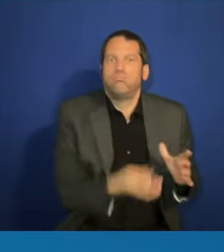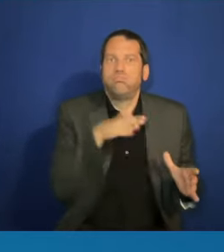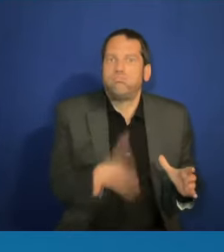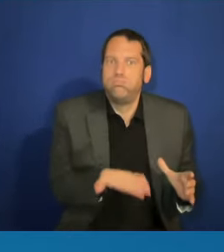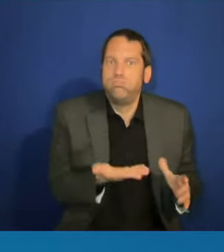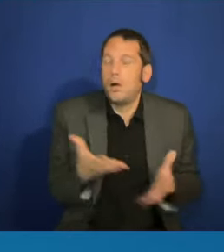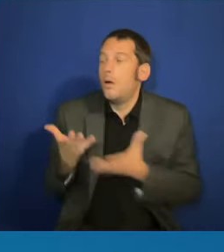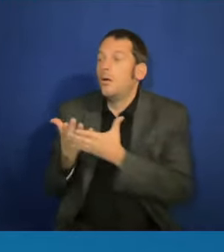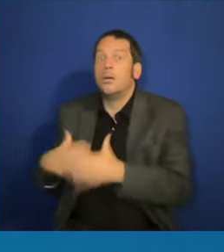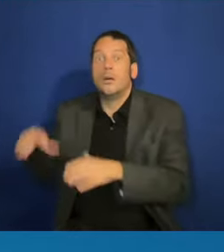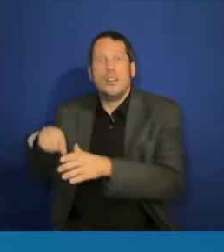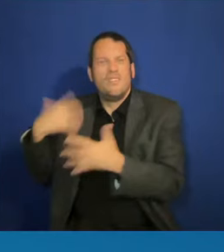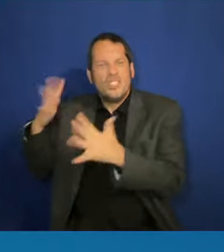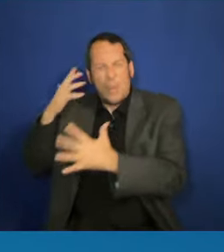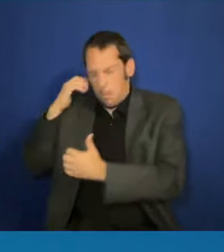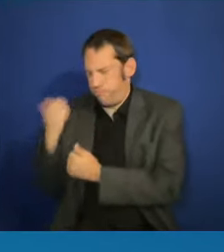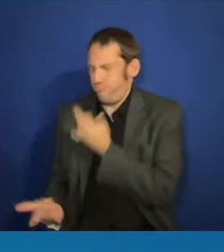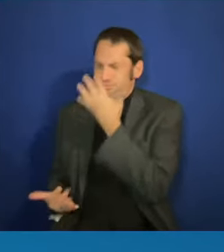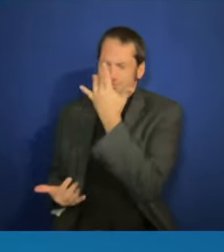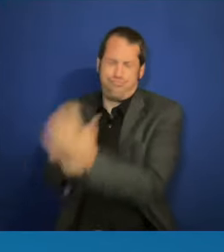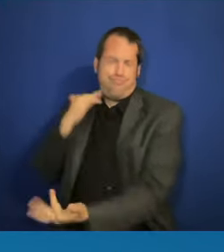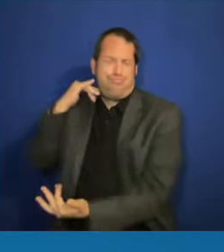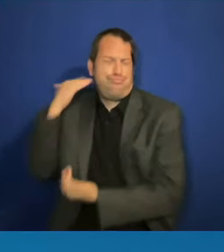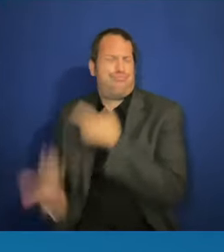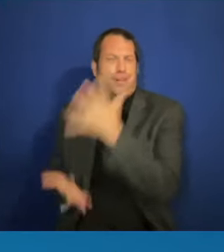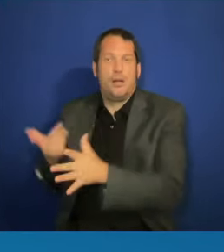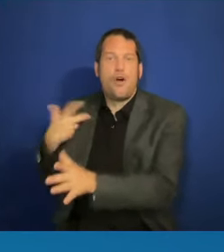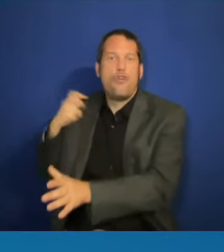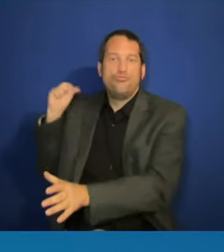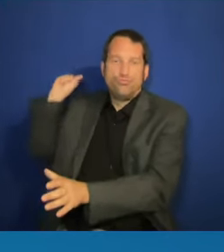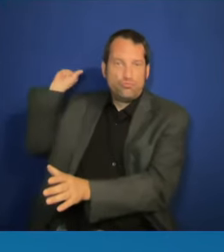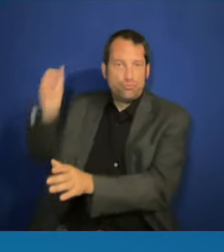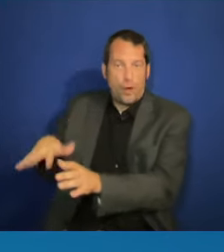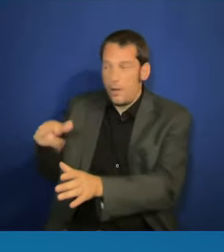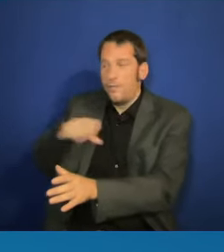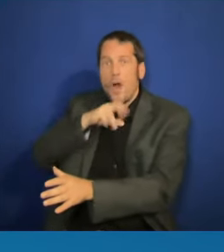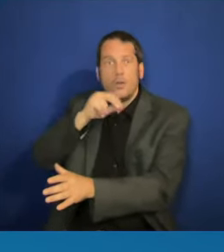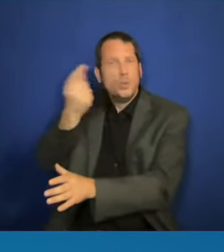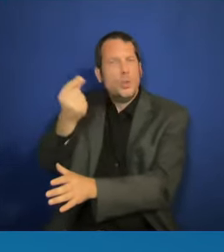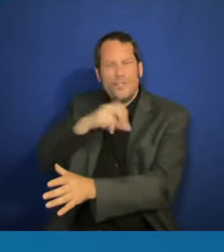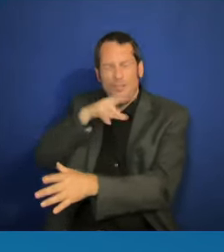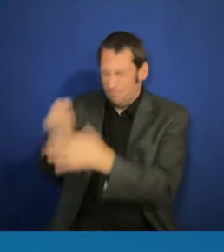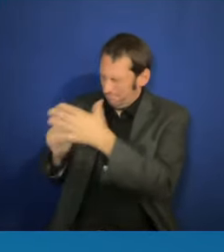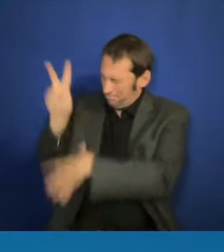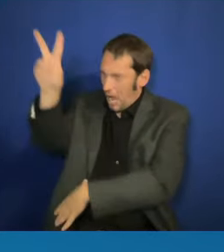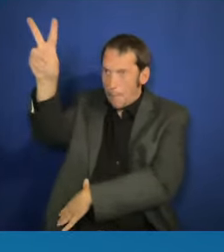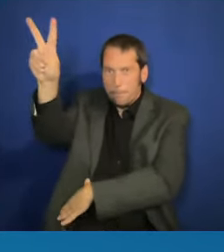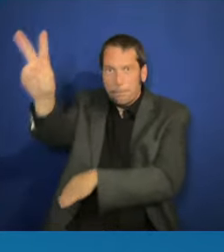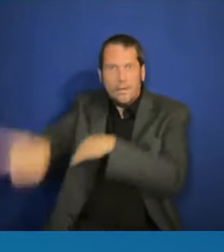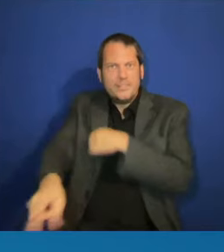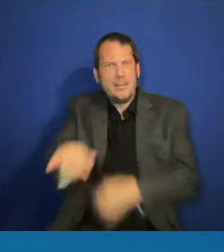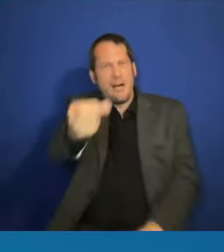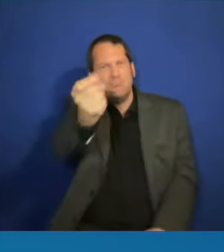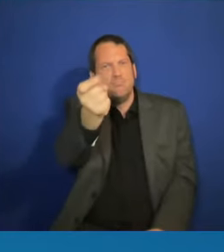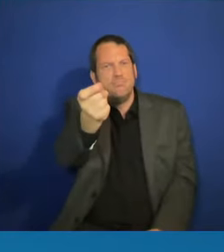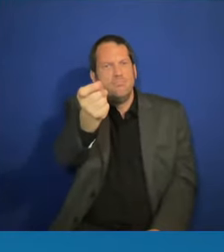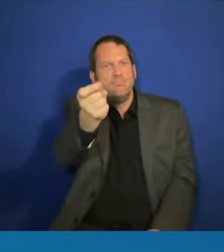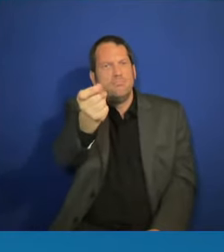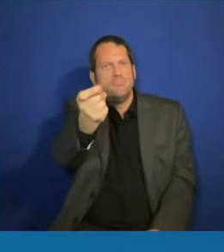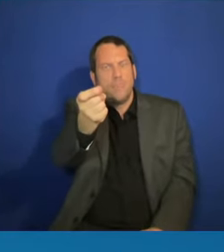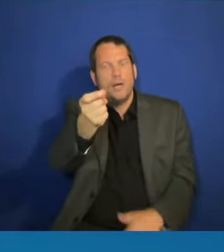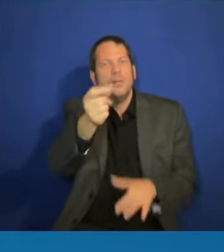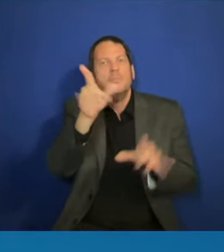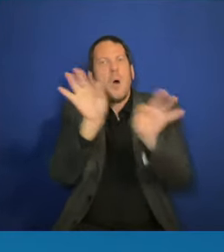drop the frog in it. It'll jump right out. Let's not be that first frog. Let's not be that first frog.